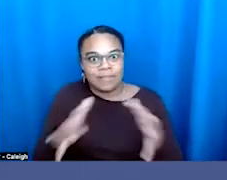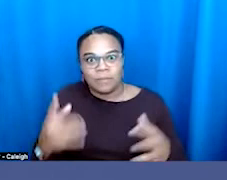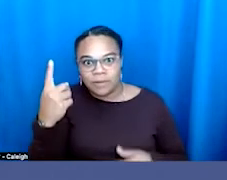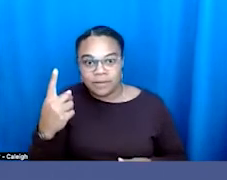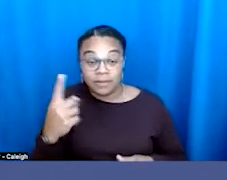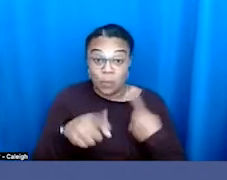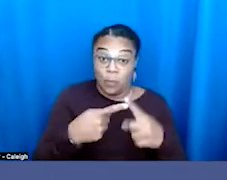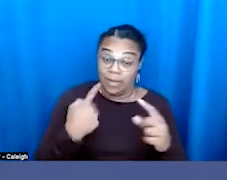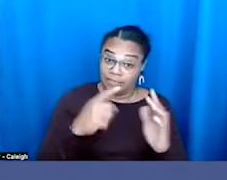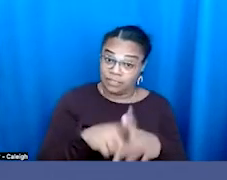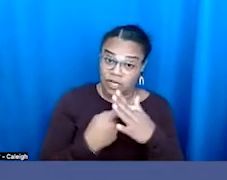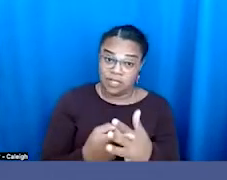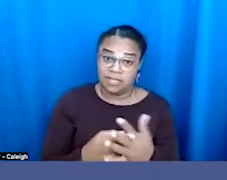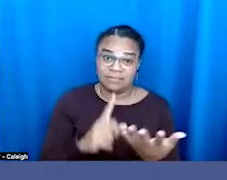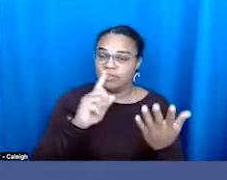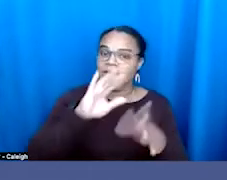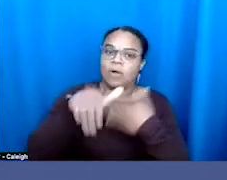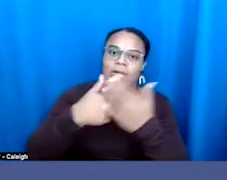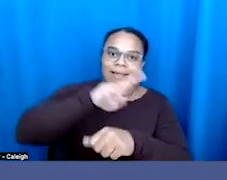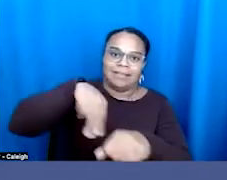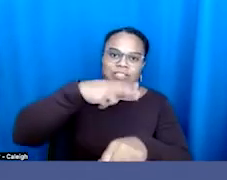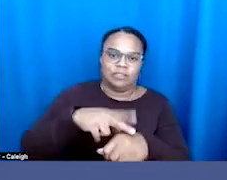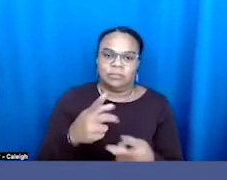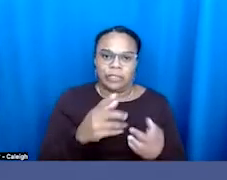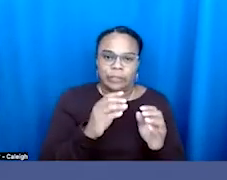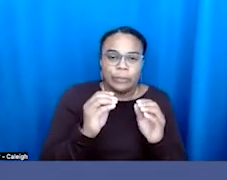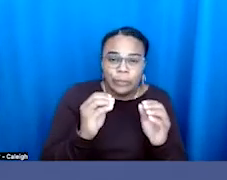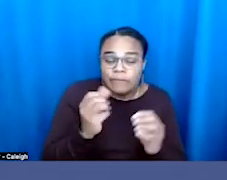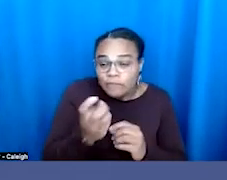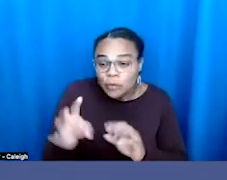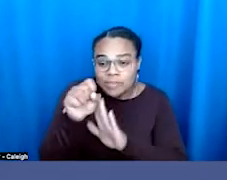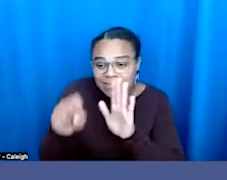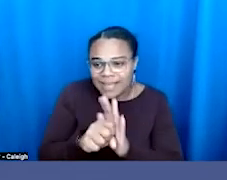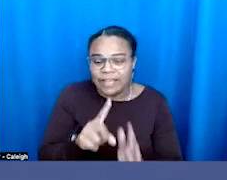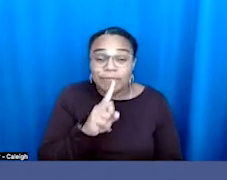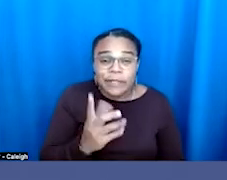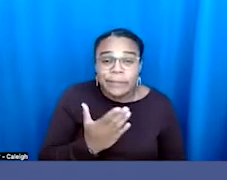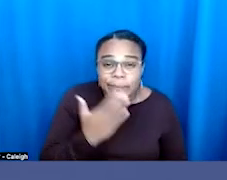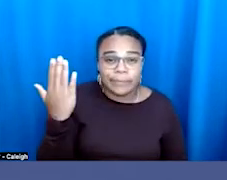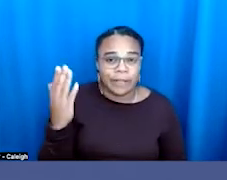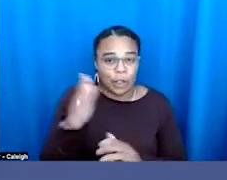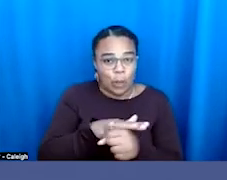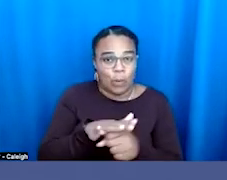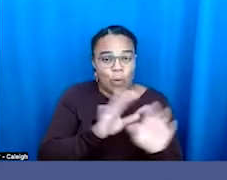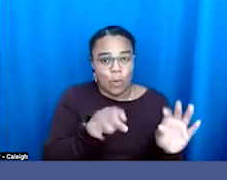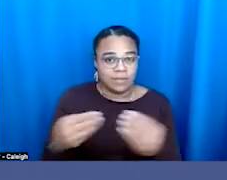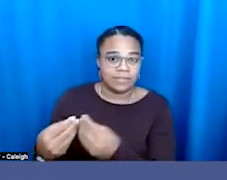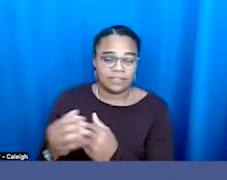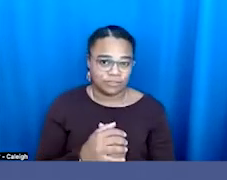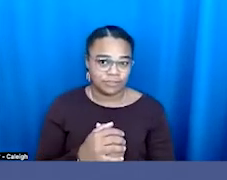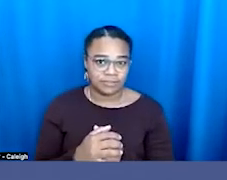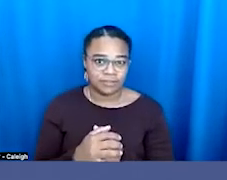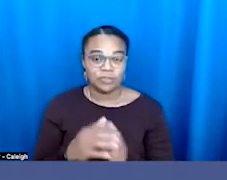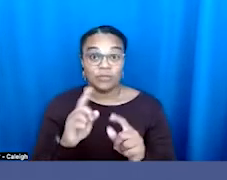groups. were hardly any local organizations. And as Rodrigo points out, so many of things that were affecting our daily life were happening